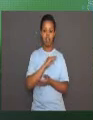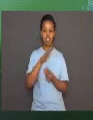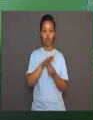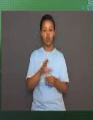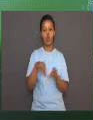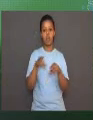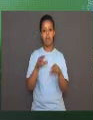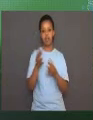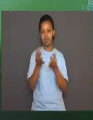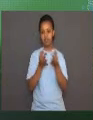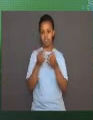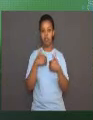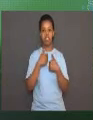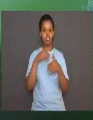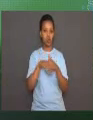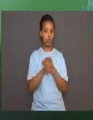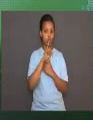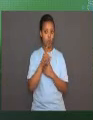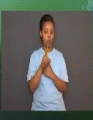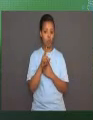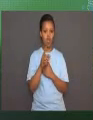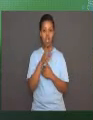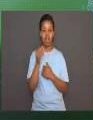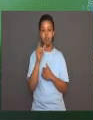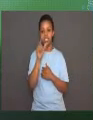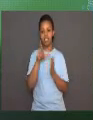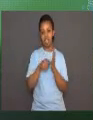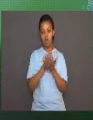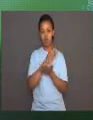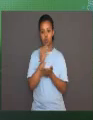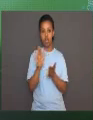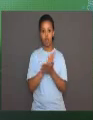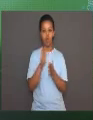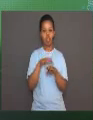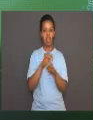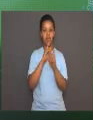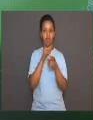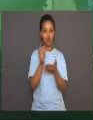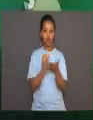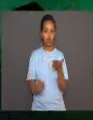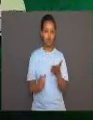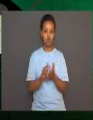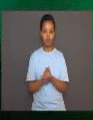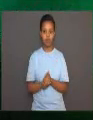animals? habituation Take a few minutes to write your answer on a piece of notebook paper.